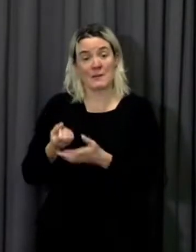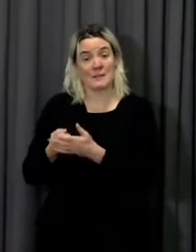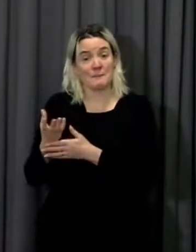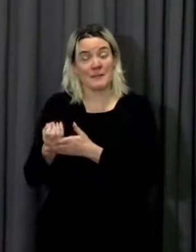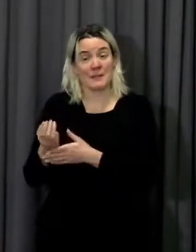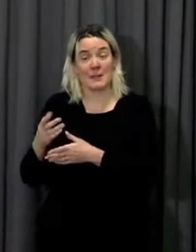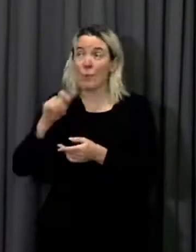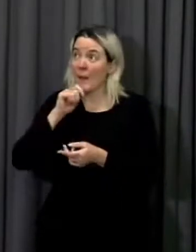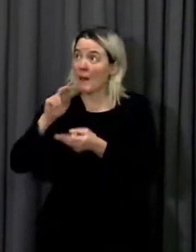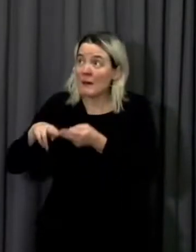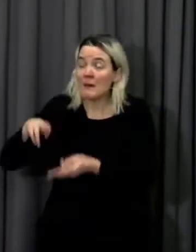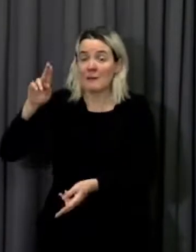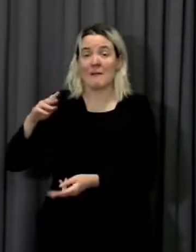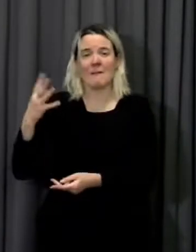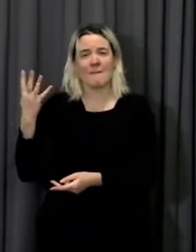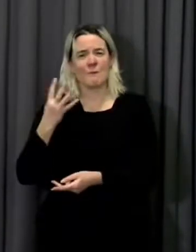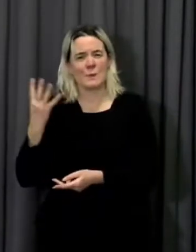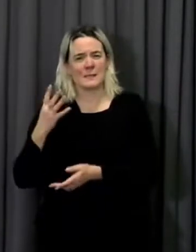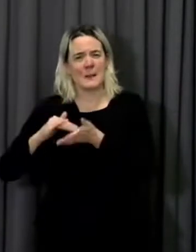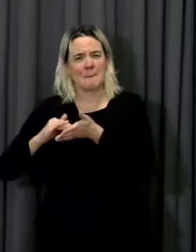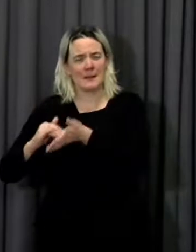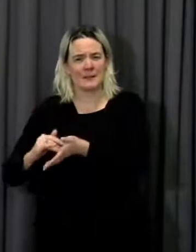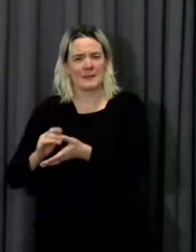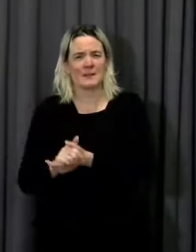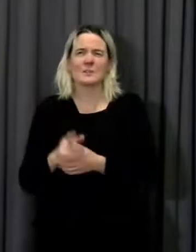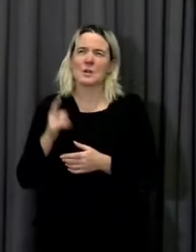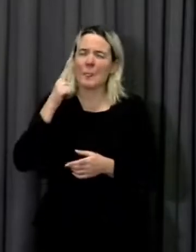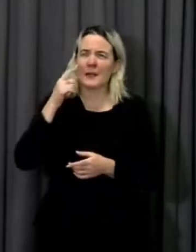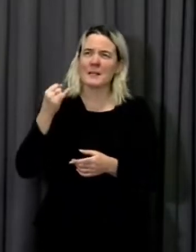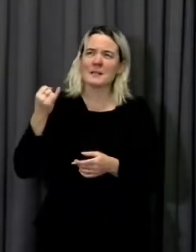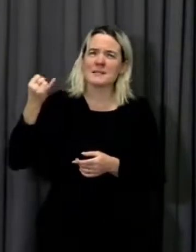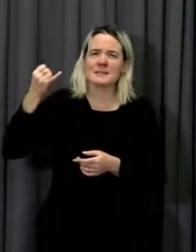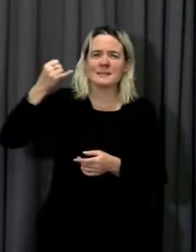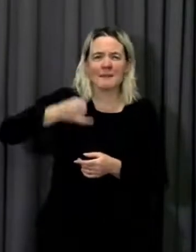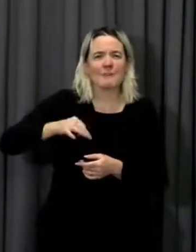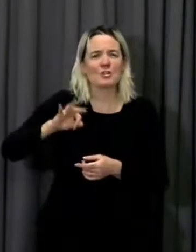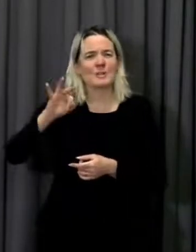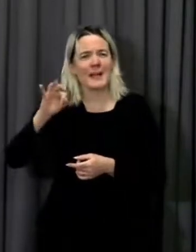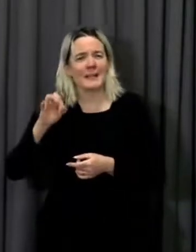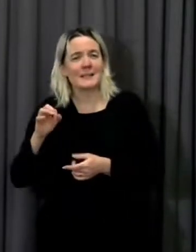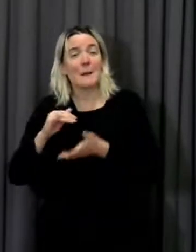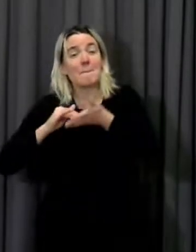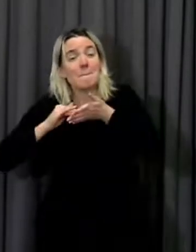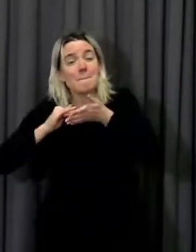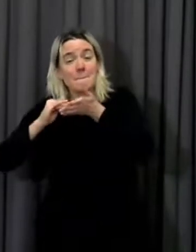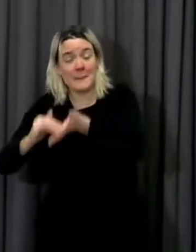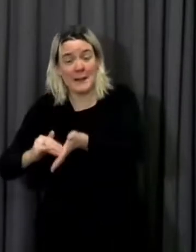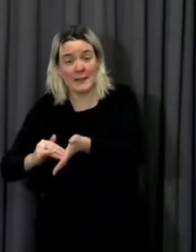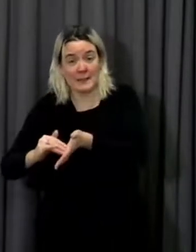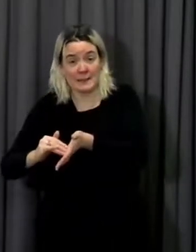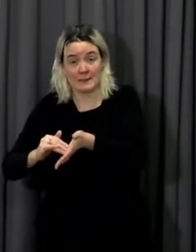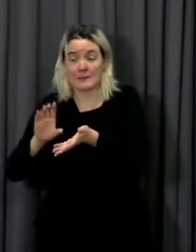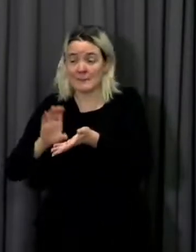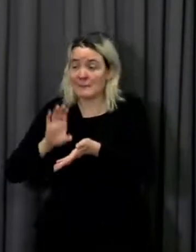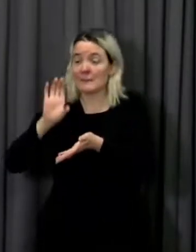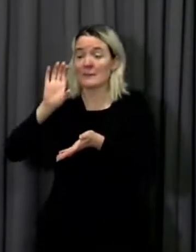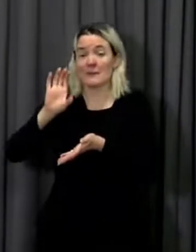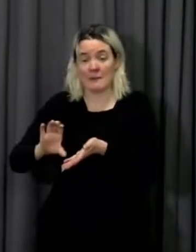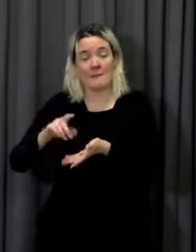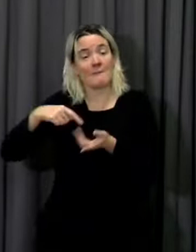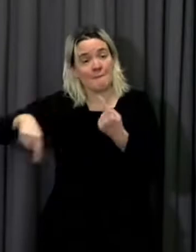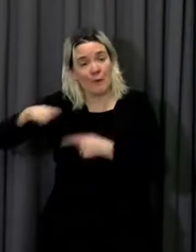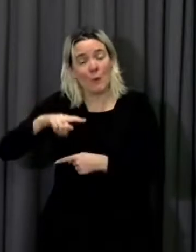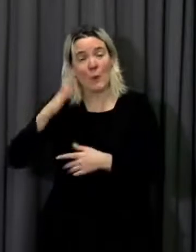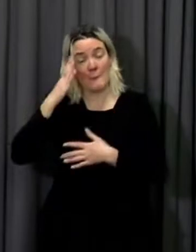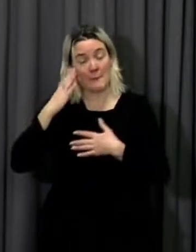to about £780 million that we spend per year on supporting people with